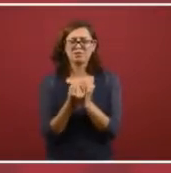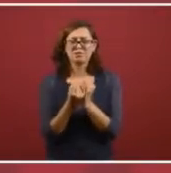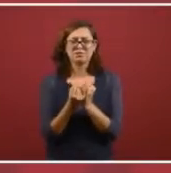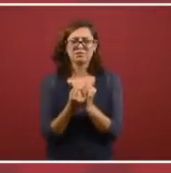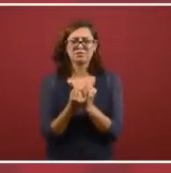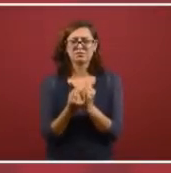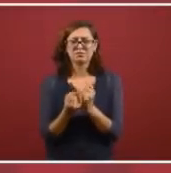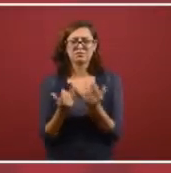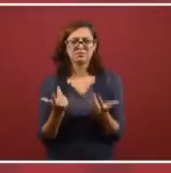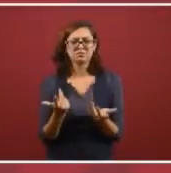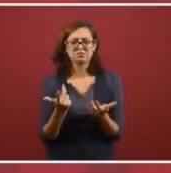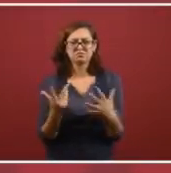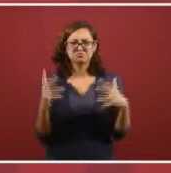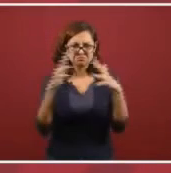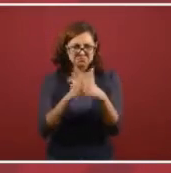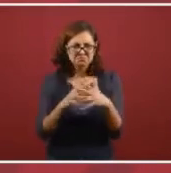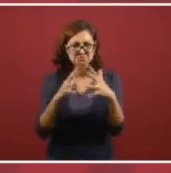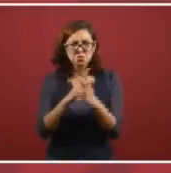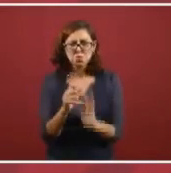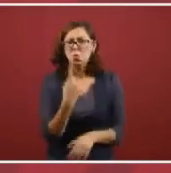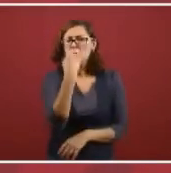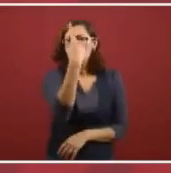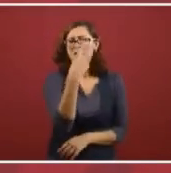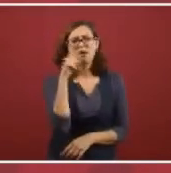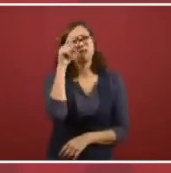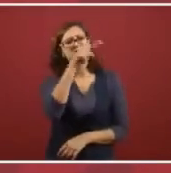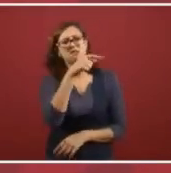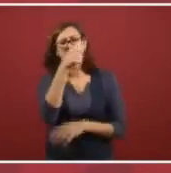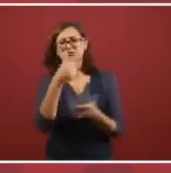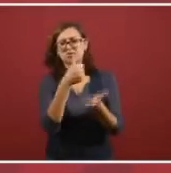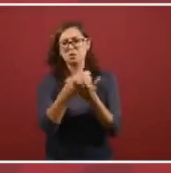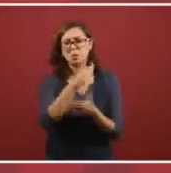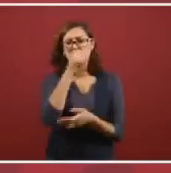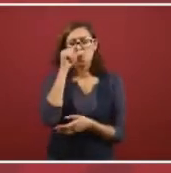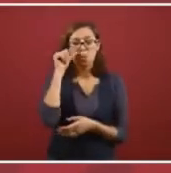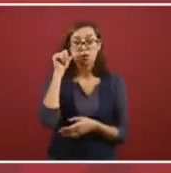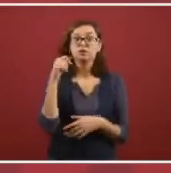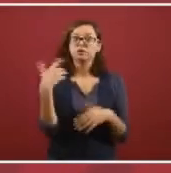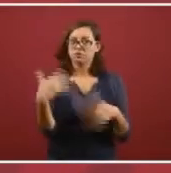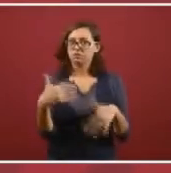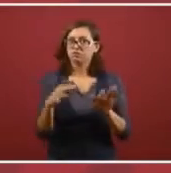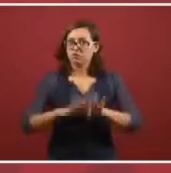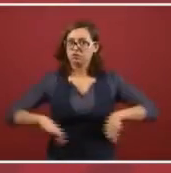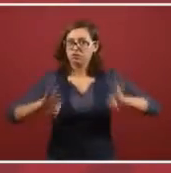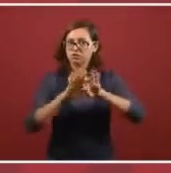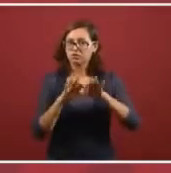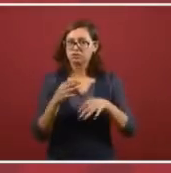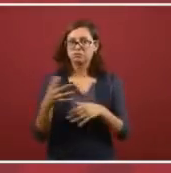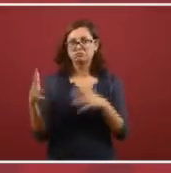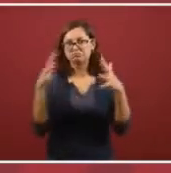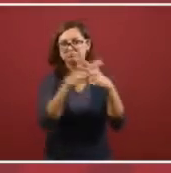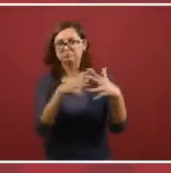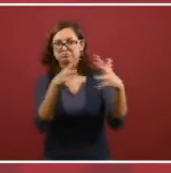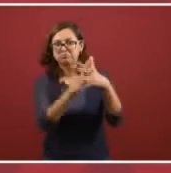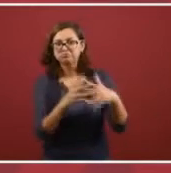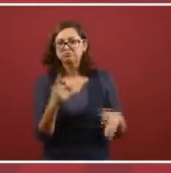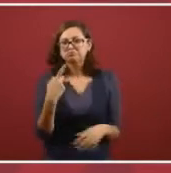It was just one small battle in, uh, Ciudad Juarez. Something very important.